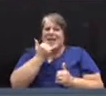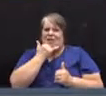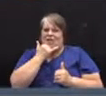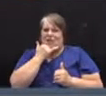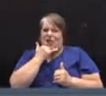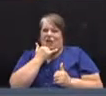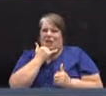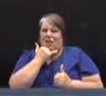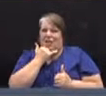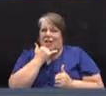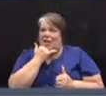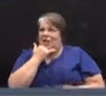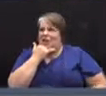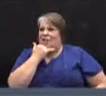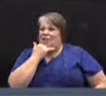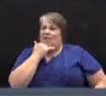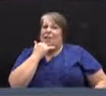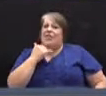there somehow.